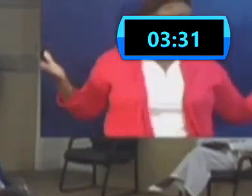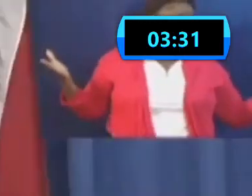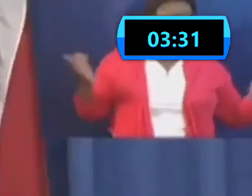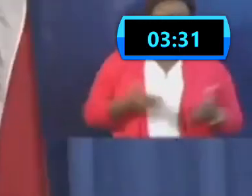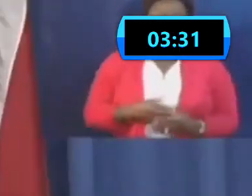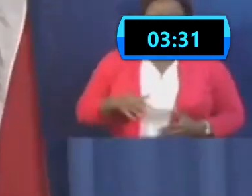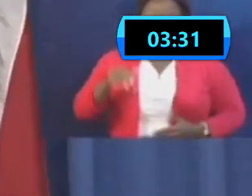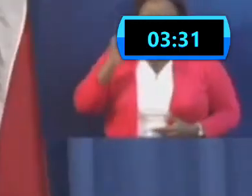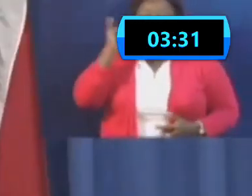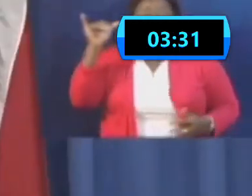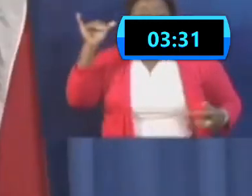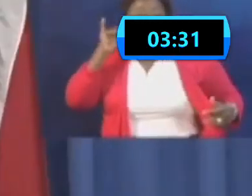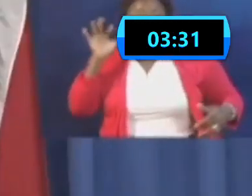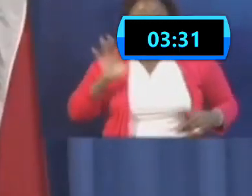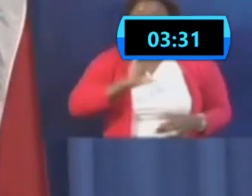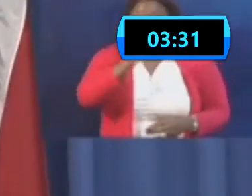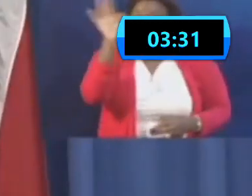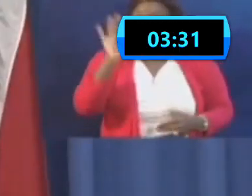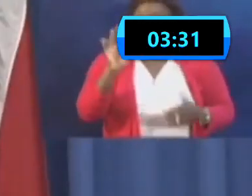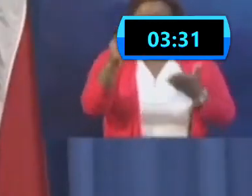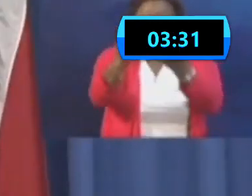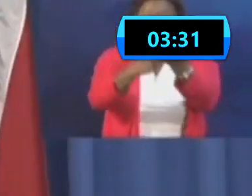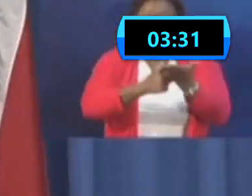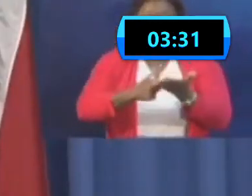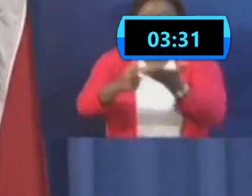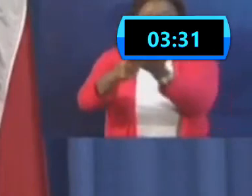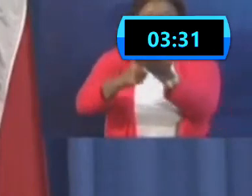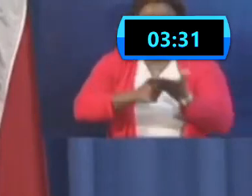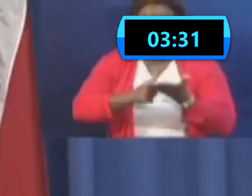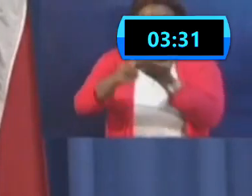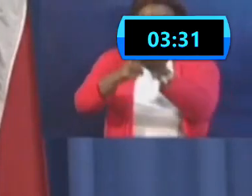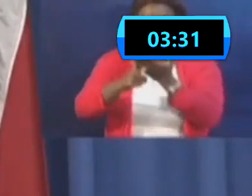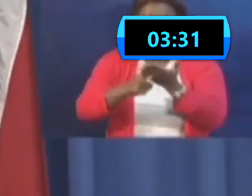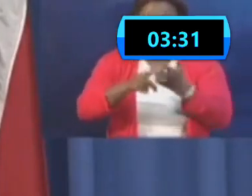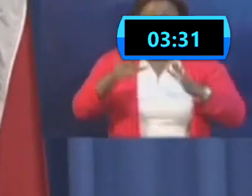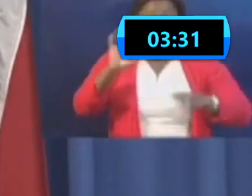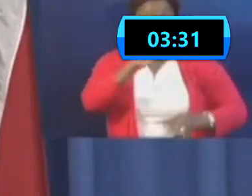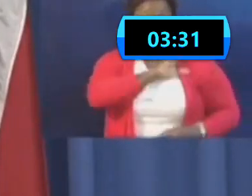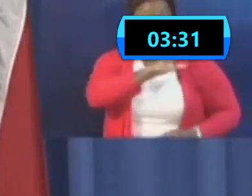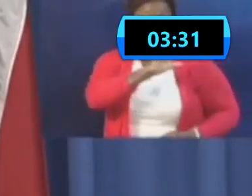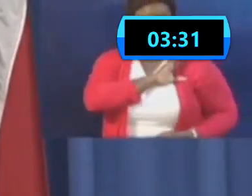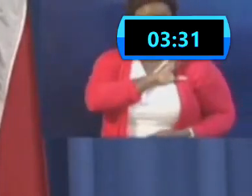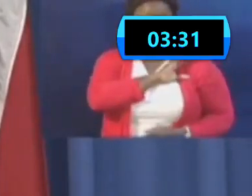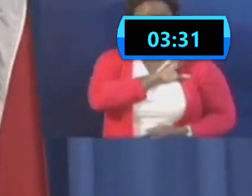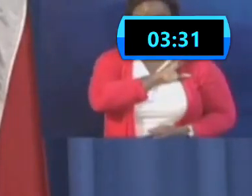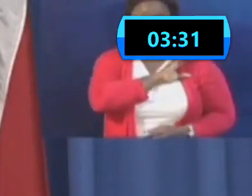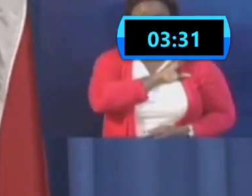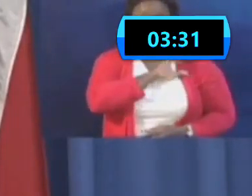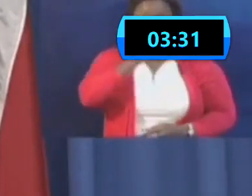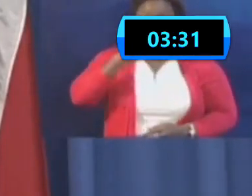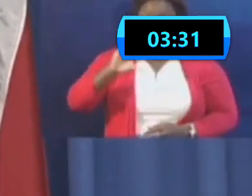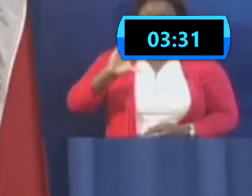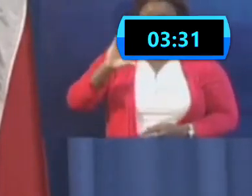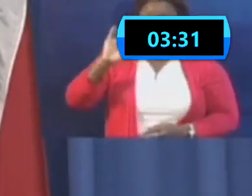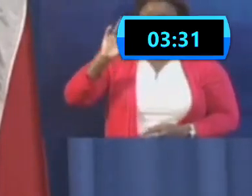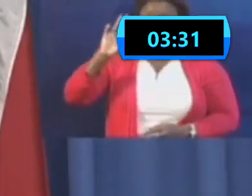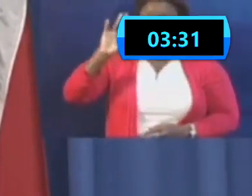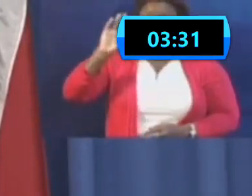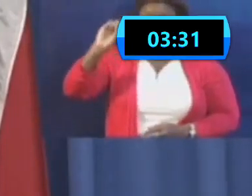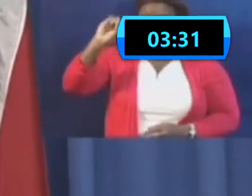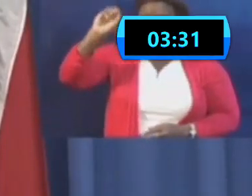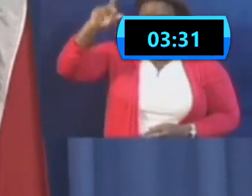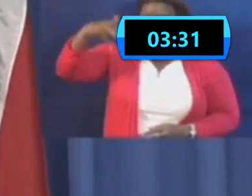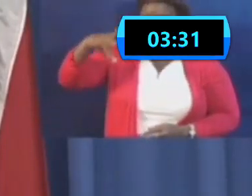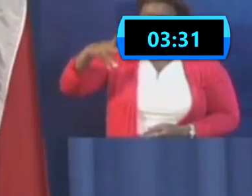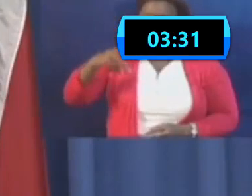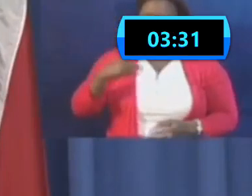So yesterday being Friday, that was a discussion with Trinidad and Tobago Police Service. We put in place the commission of police after discussion, put in place